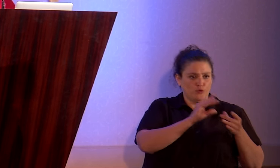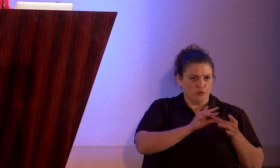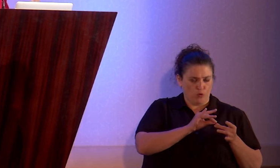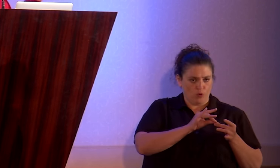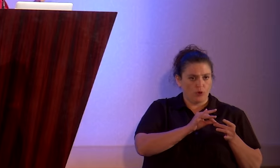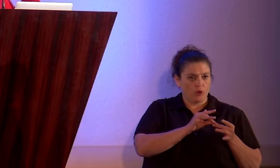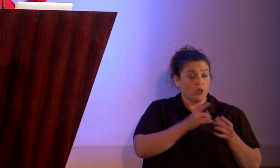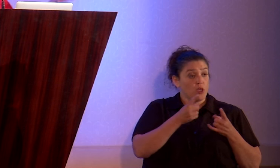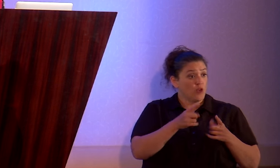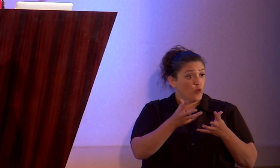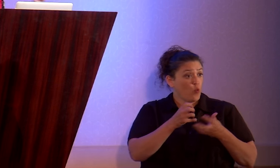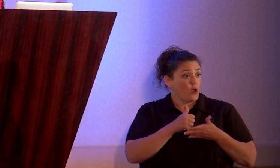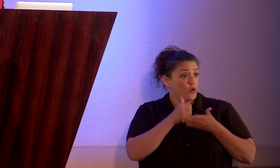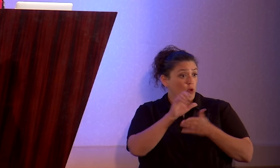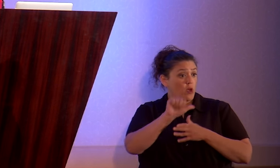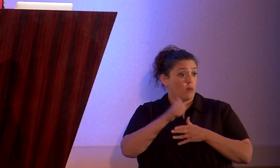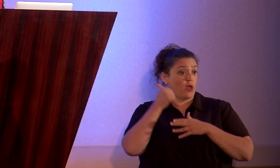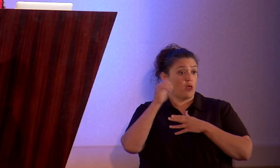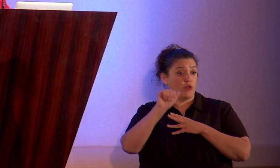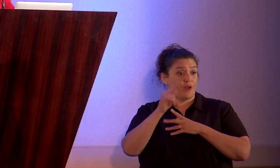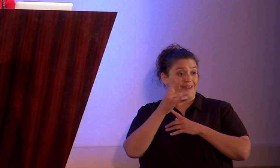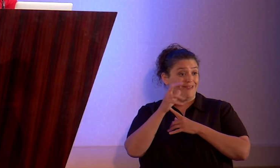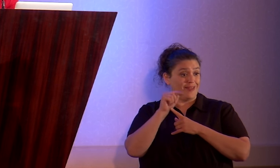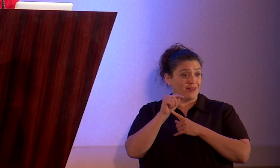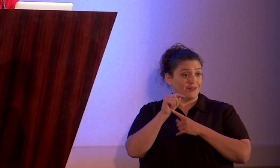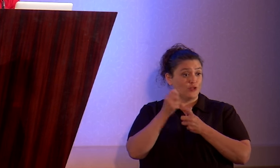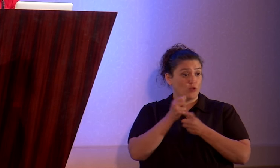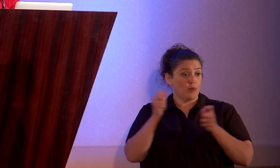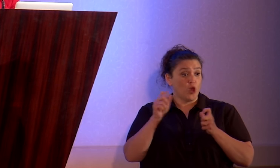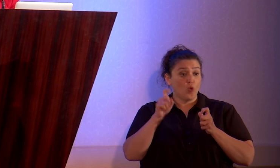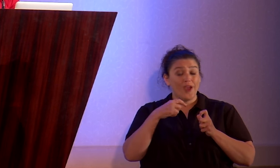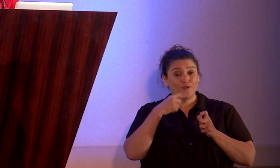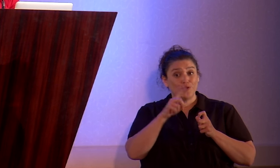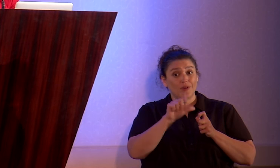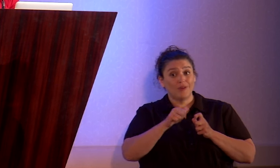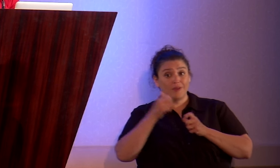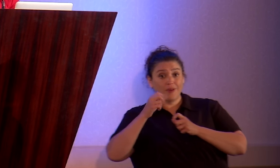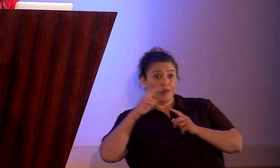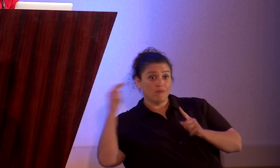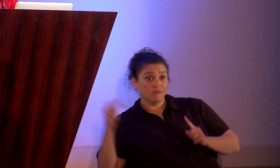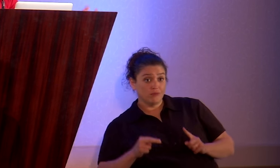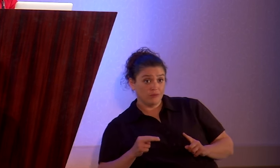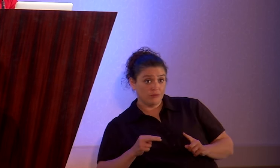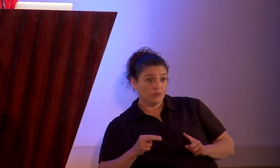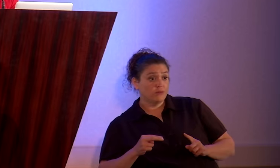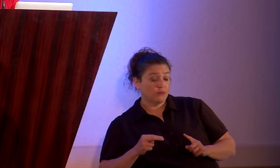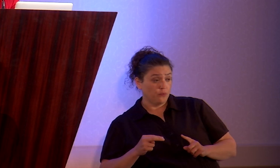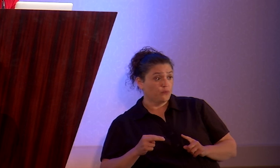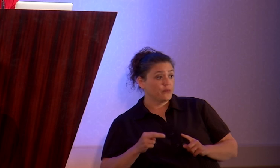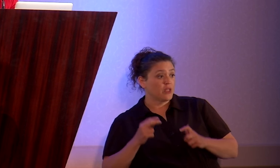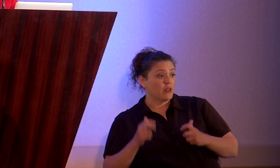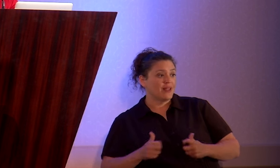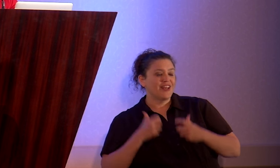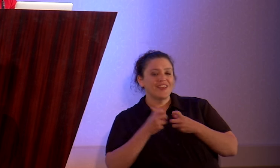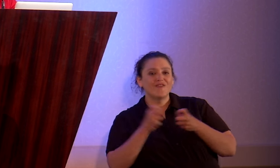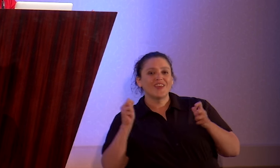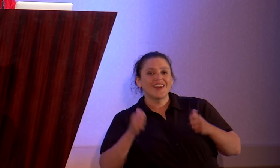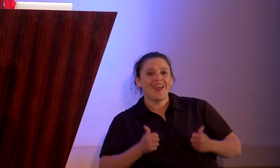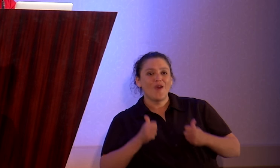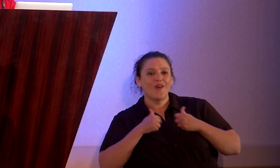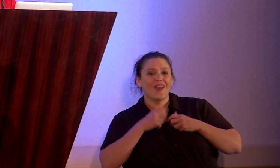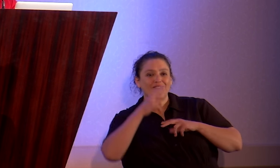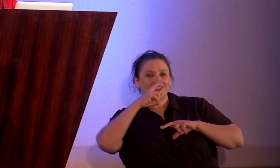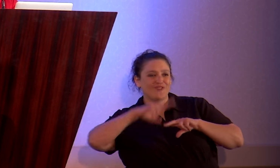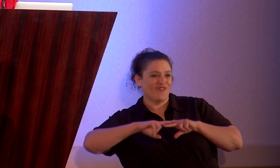if we want to help other atheists come out, I think we need to tell the other side as well. Living an out life is